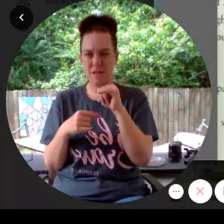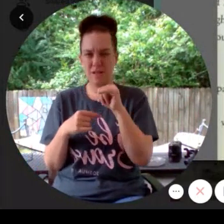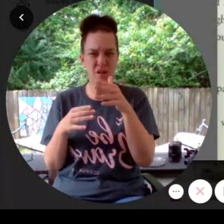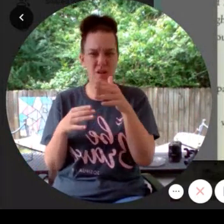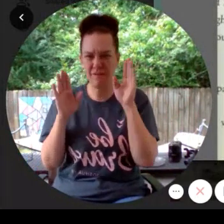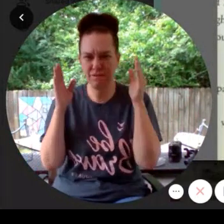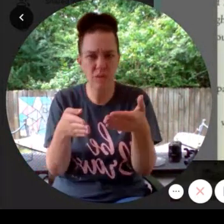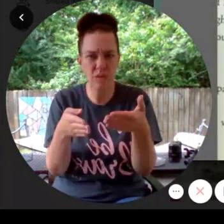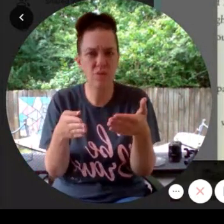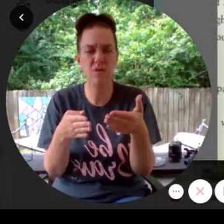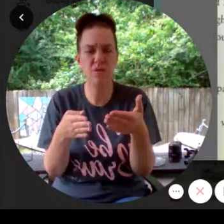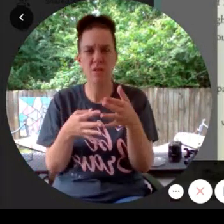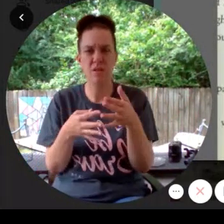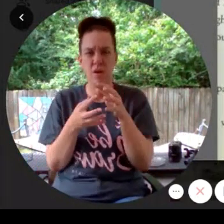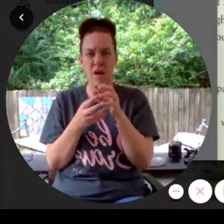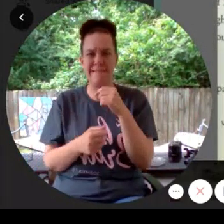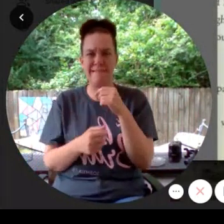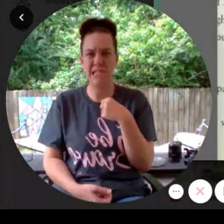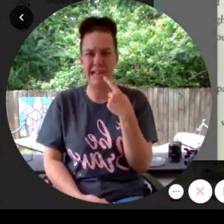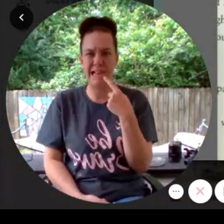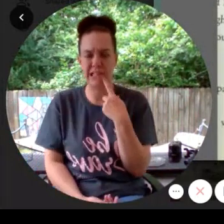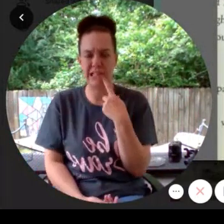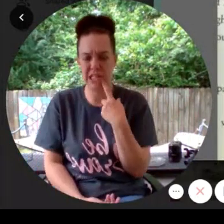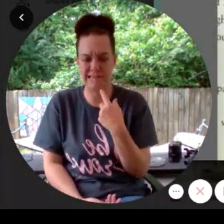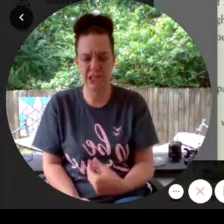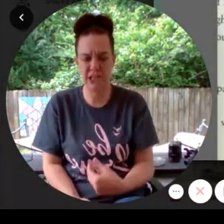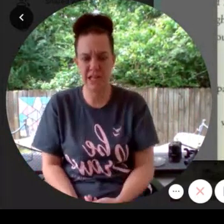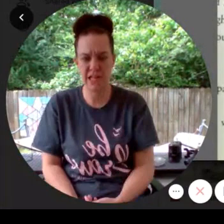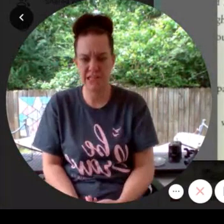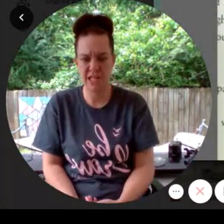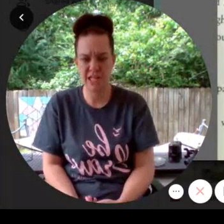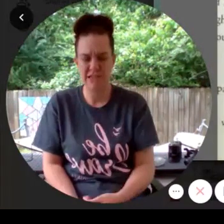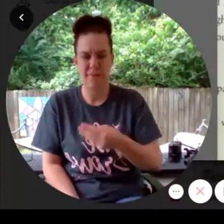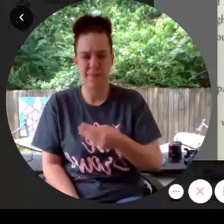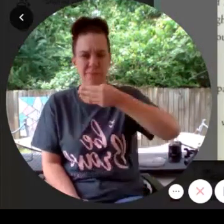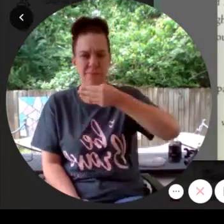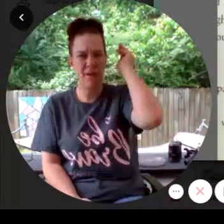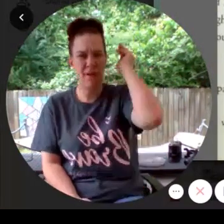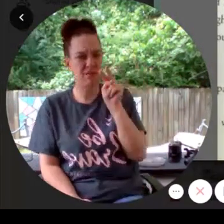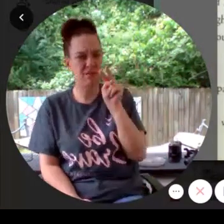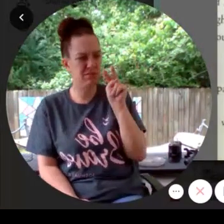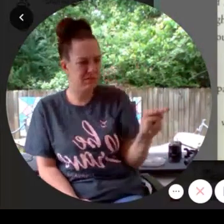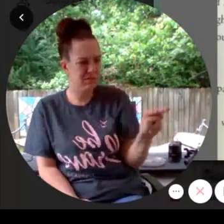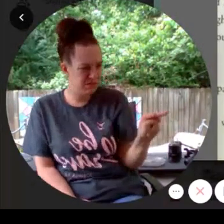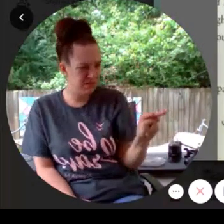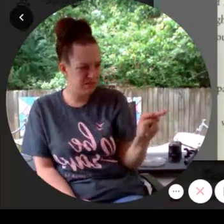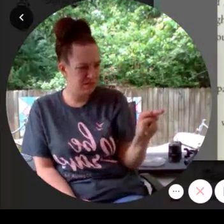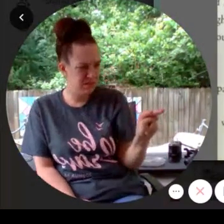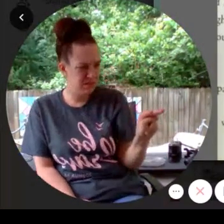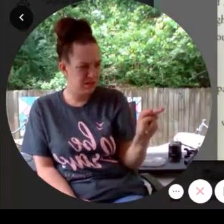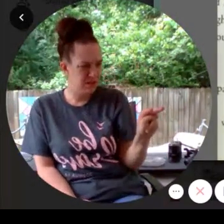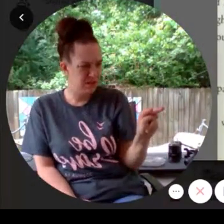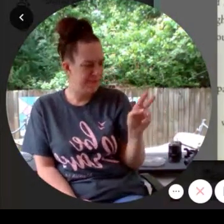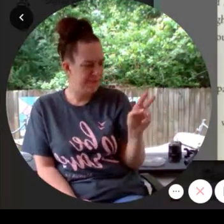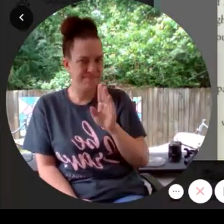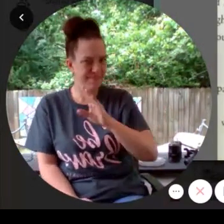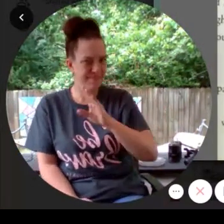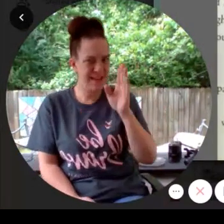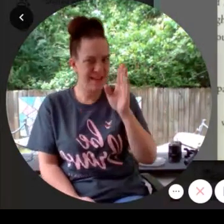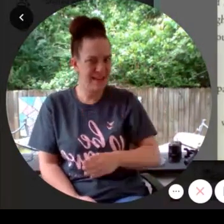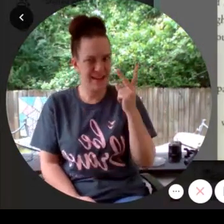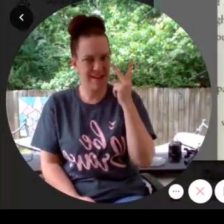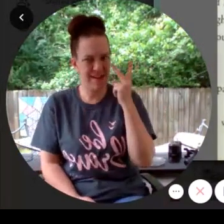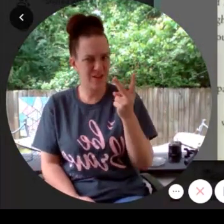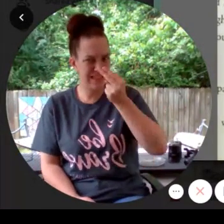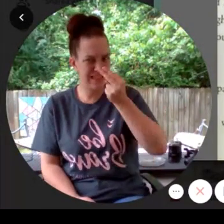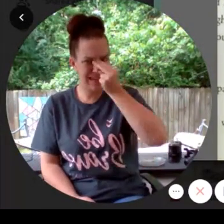while he chewed at his lip. Miles stared at his friend. He'd never seen Niles